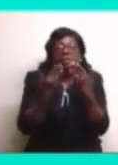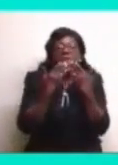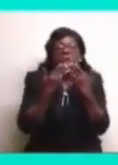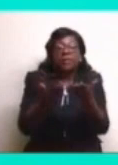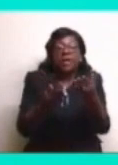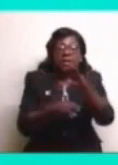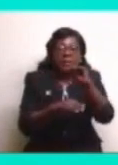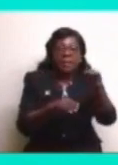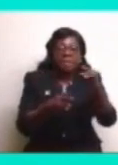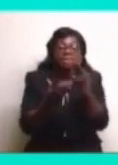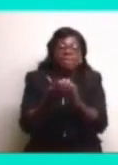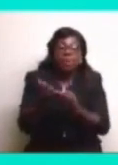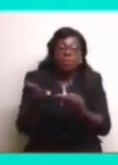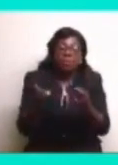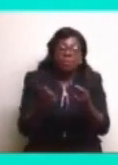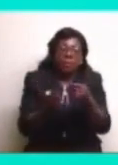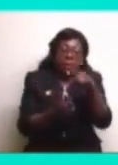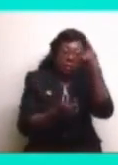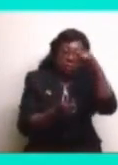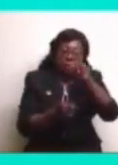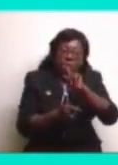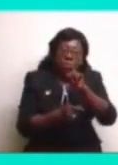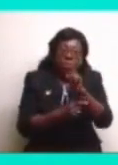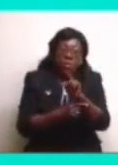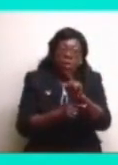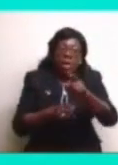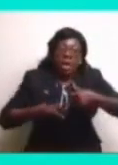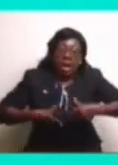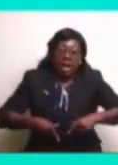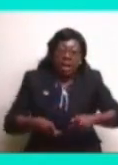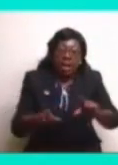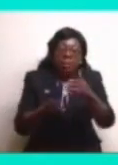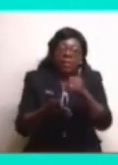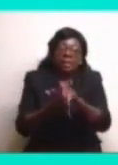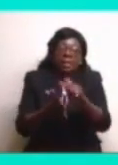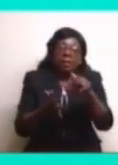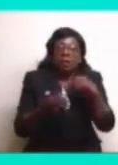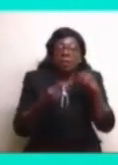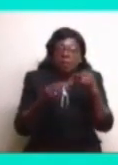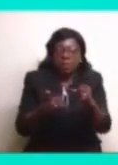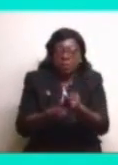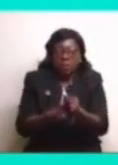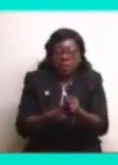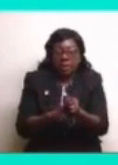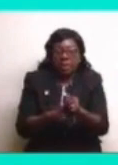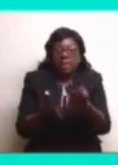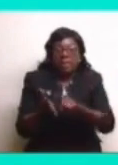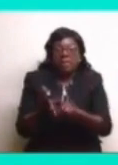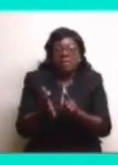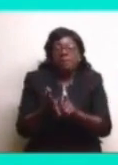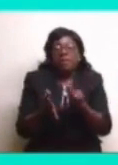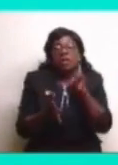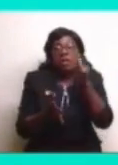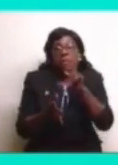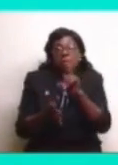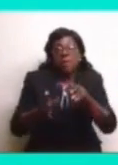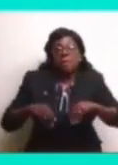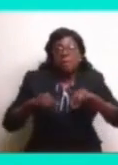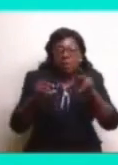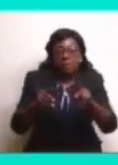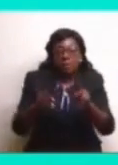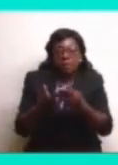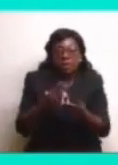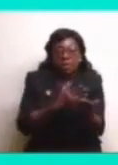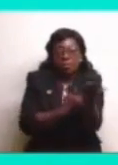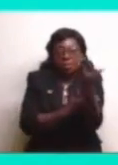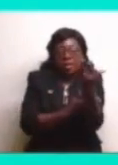both of them for allowing that opportunity because this would not have been possible this morning